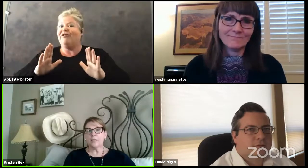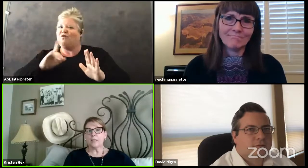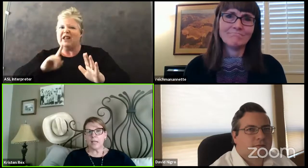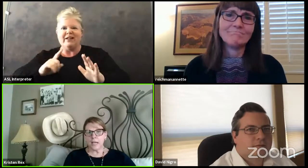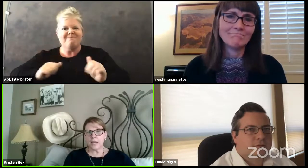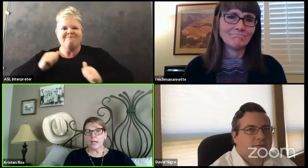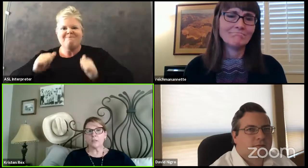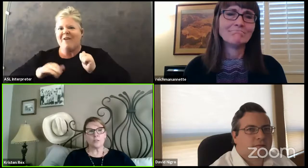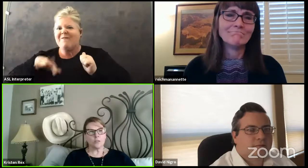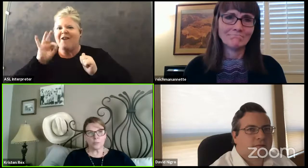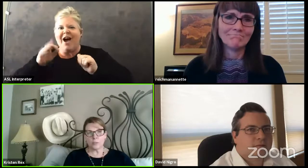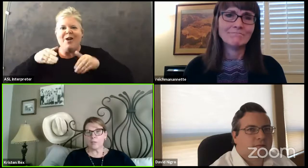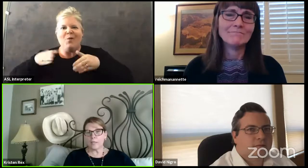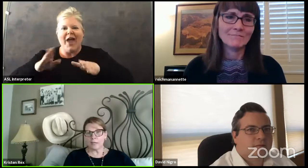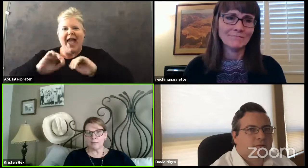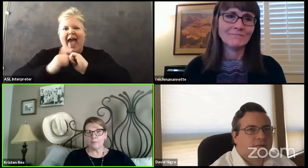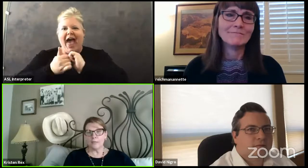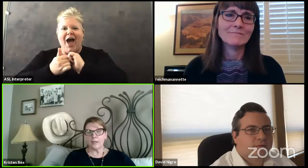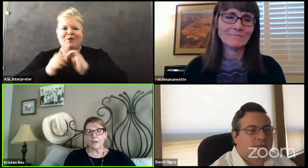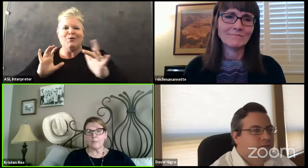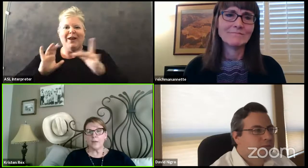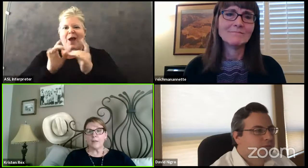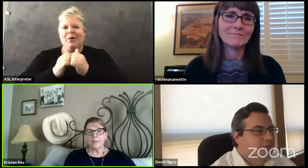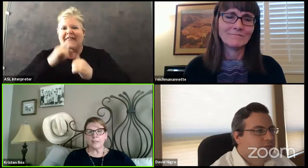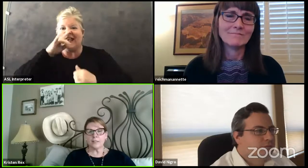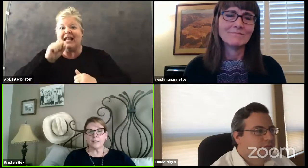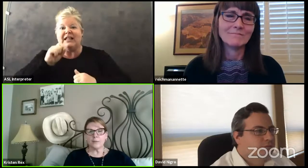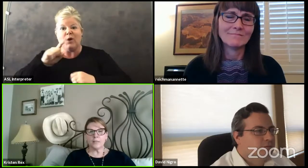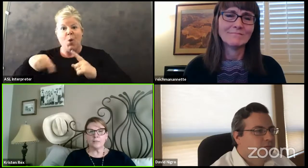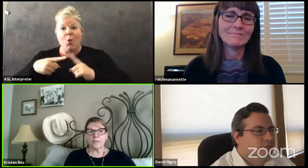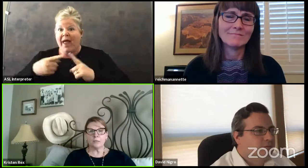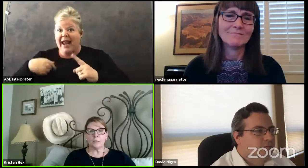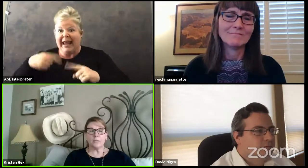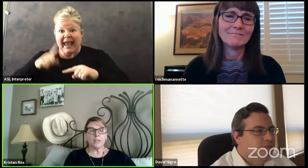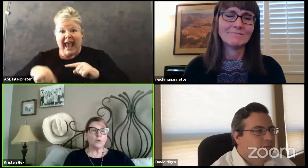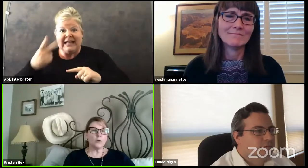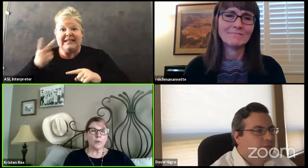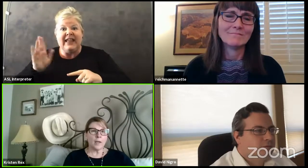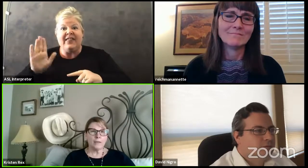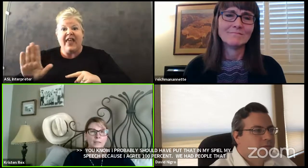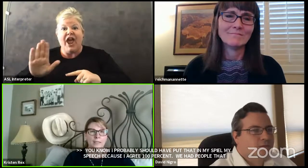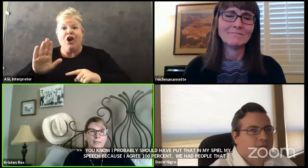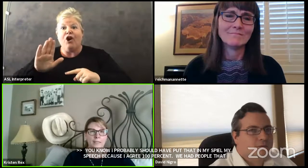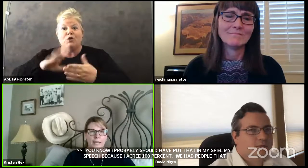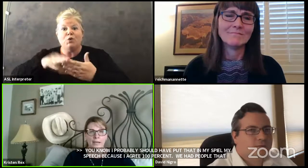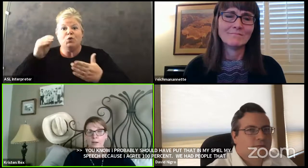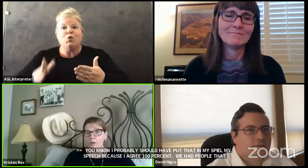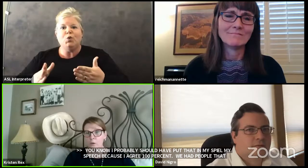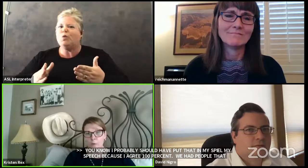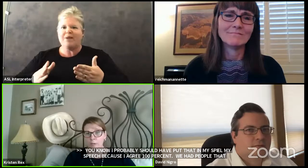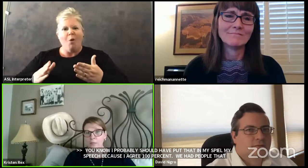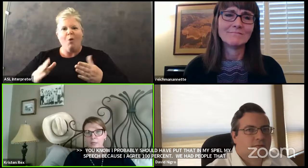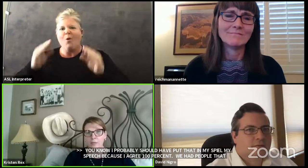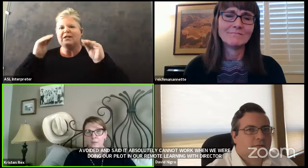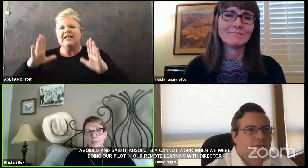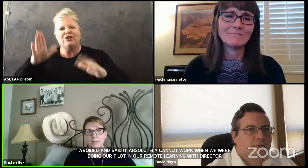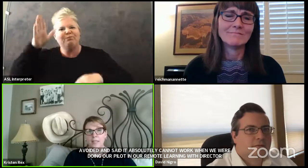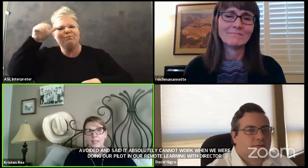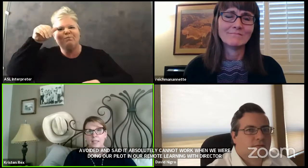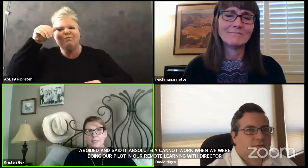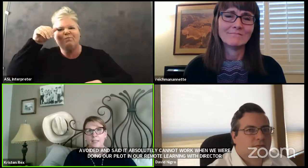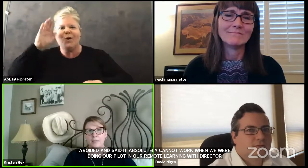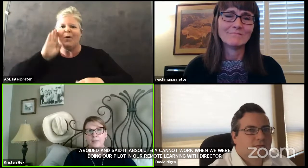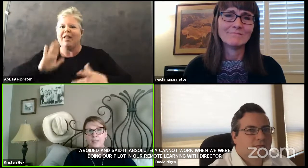they got super creative. Um, this is something that will not go away. It cannot go away because